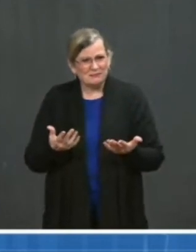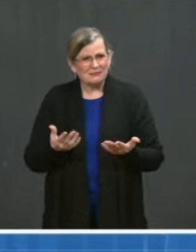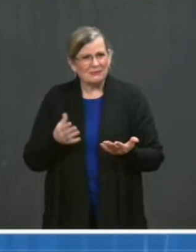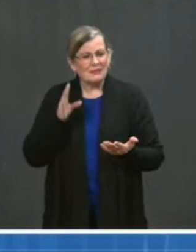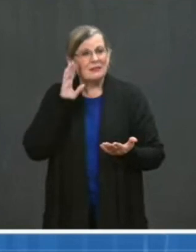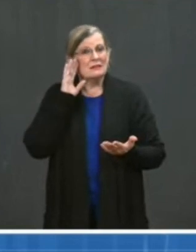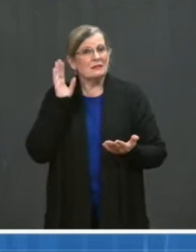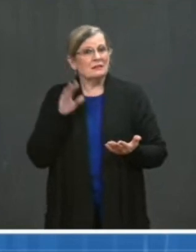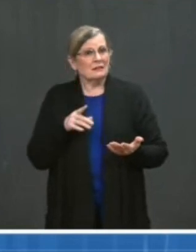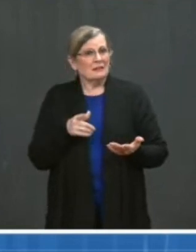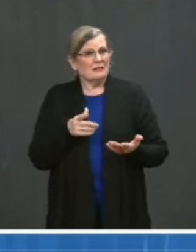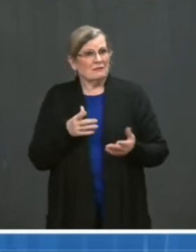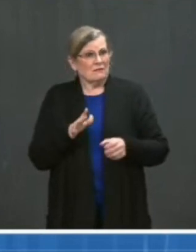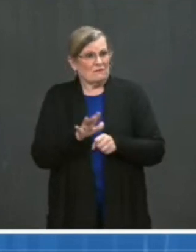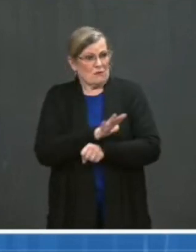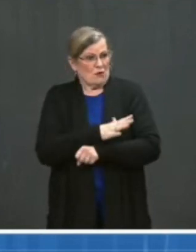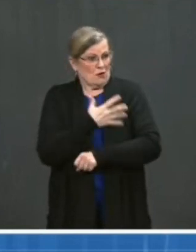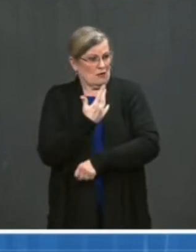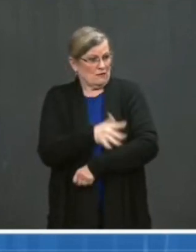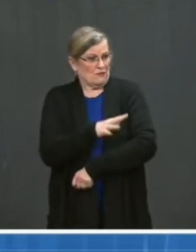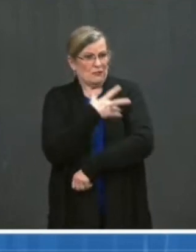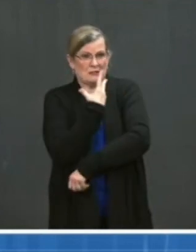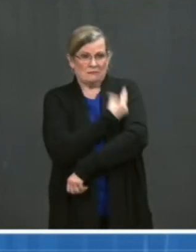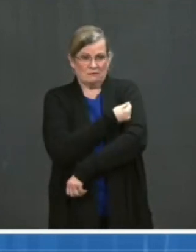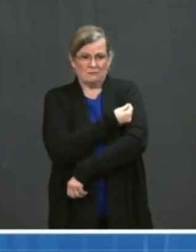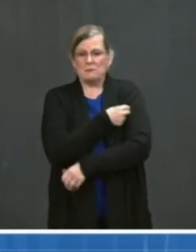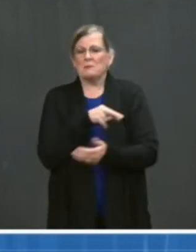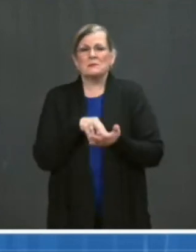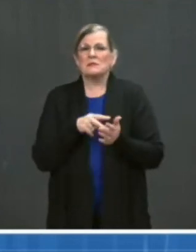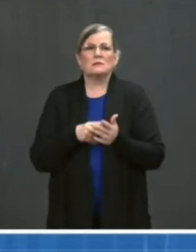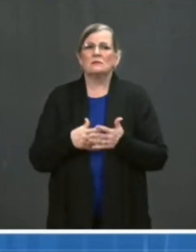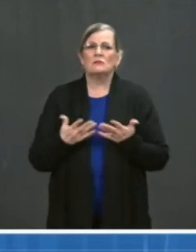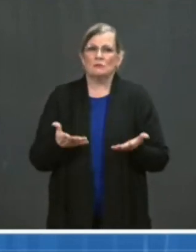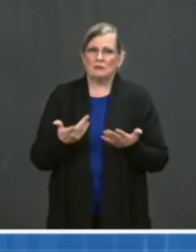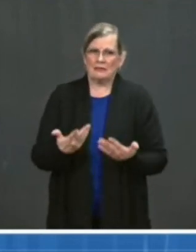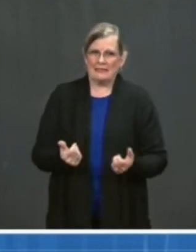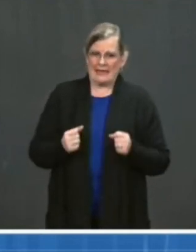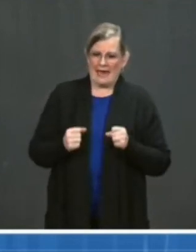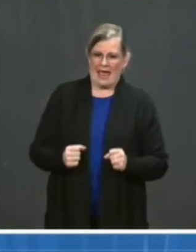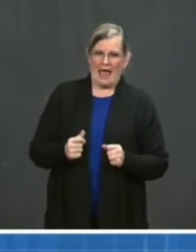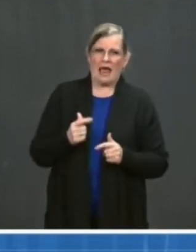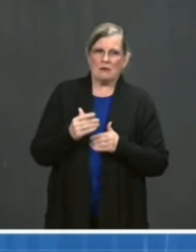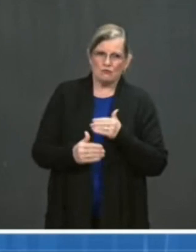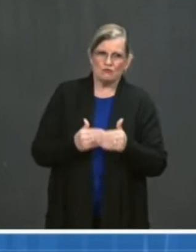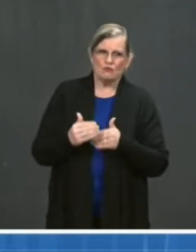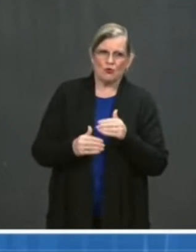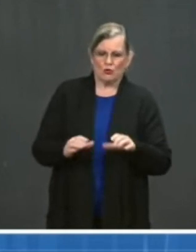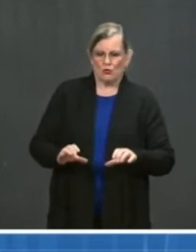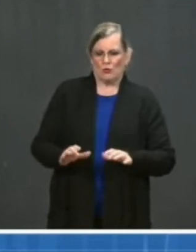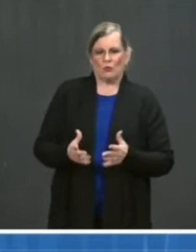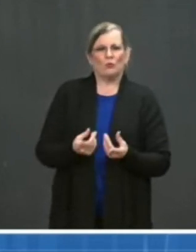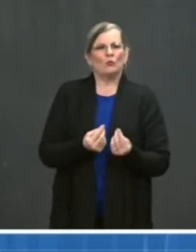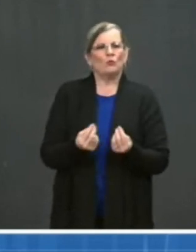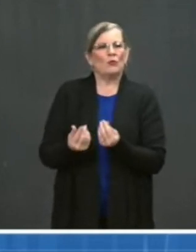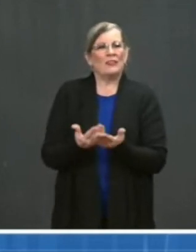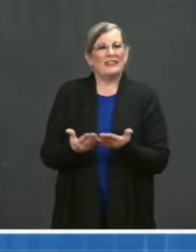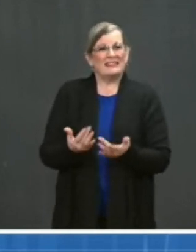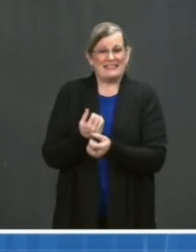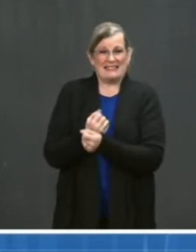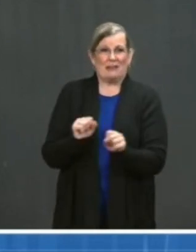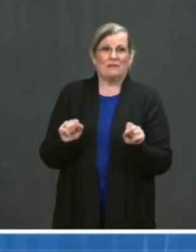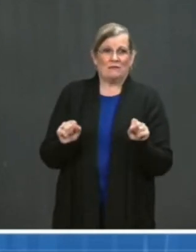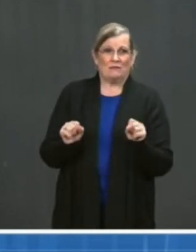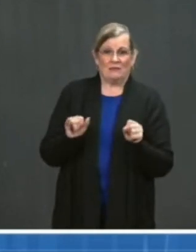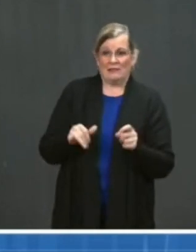allows you to do more things safely, and is important for us to provide that guidance, even in the context of rising